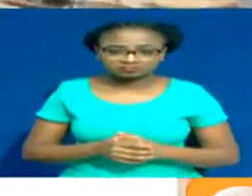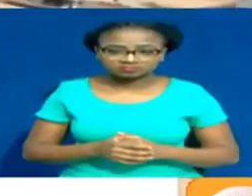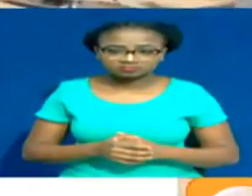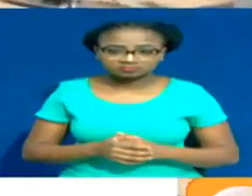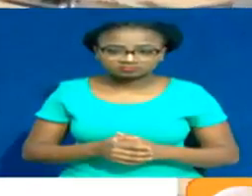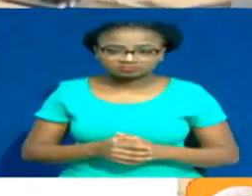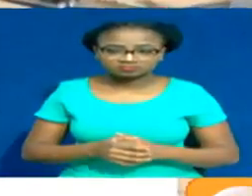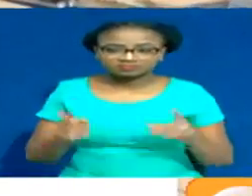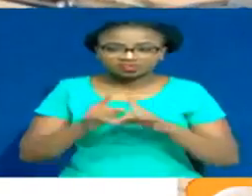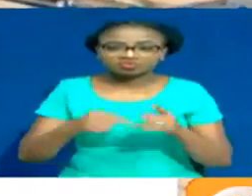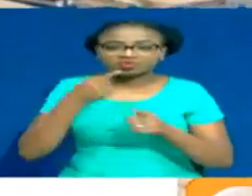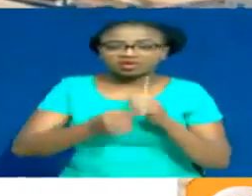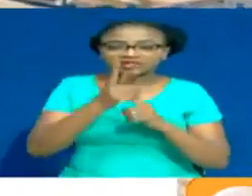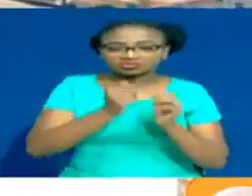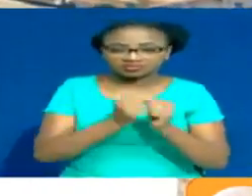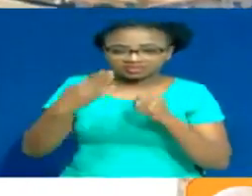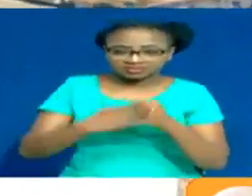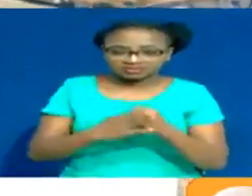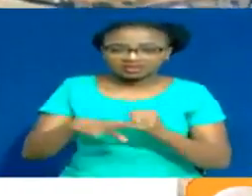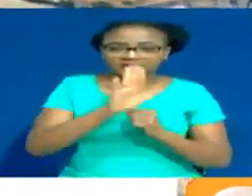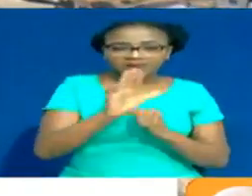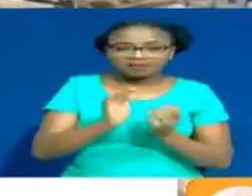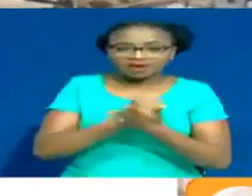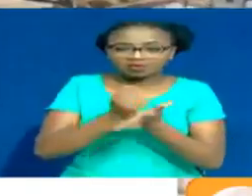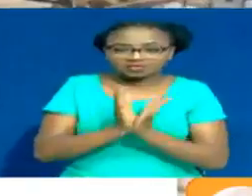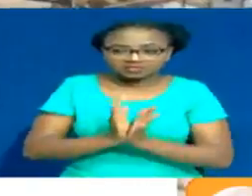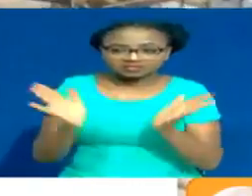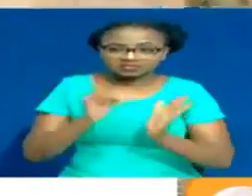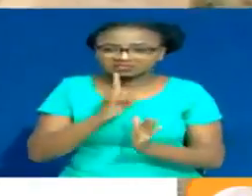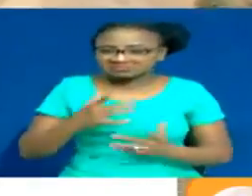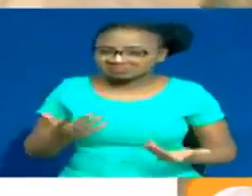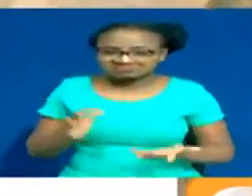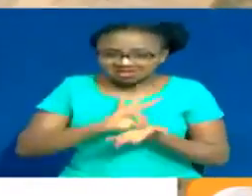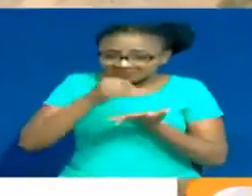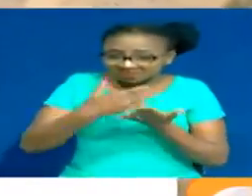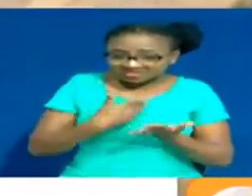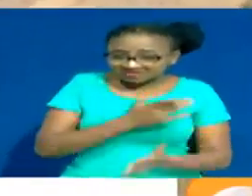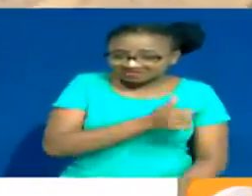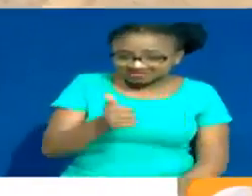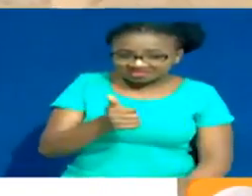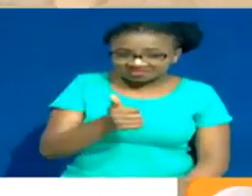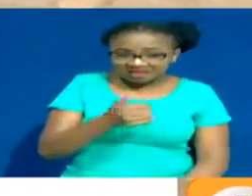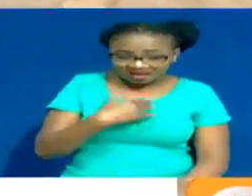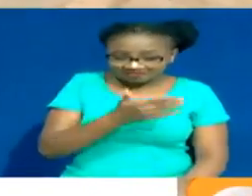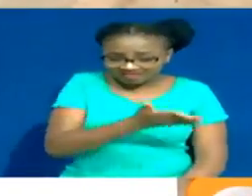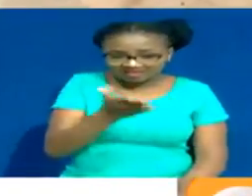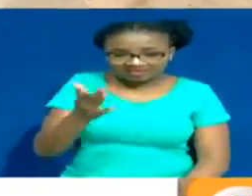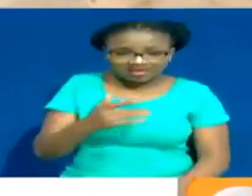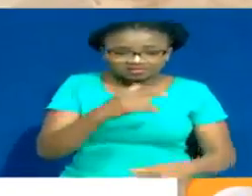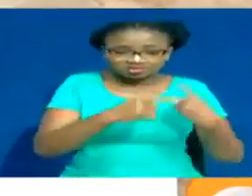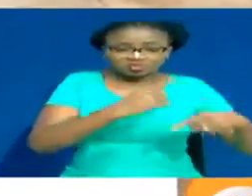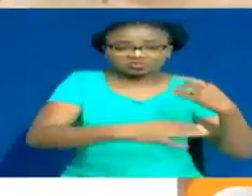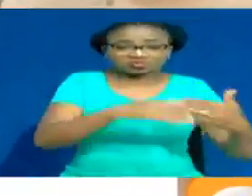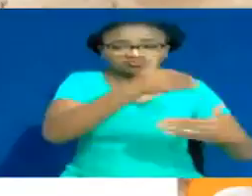shillings. In 2019, the Auditor General had cast doubt on the availability of funds for the remaining three phases. The new